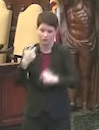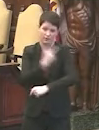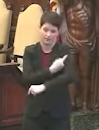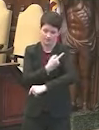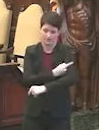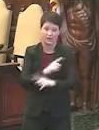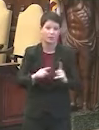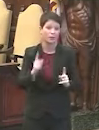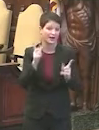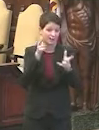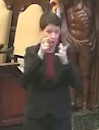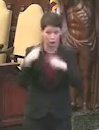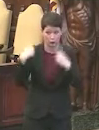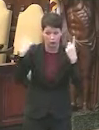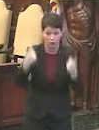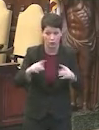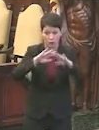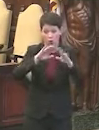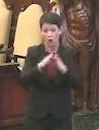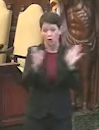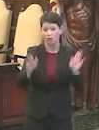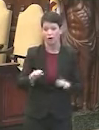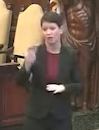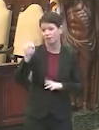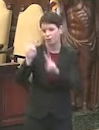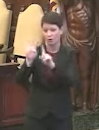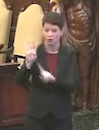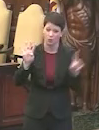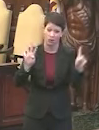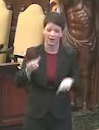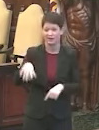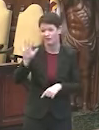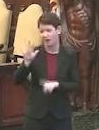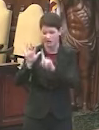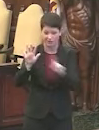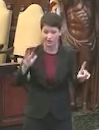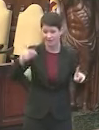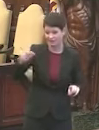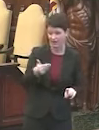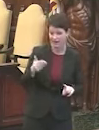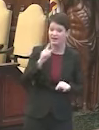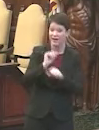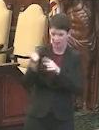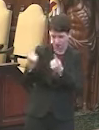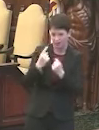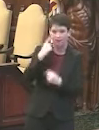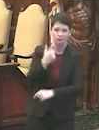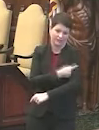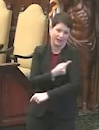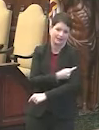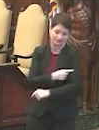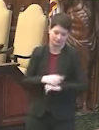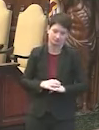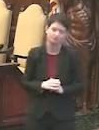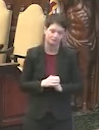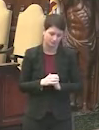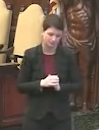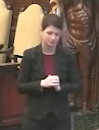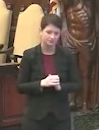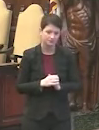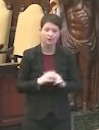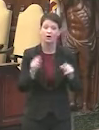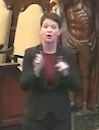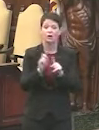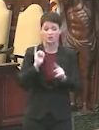What I'm hearing is that overall, about one in four, or one in five people who is invited is coming in to be getting vaccinated. In